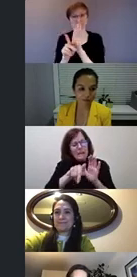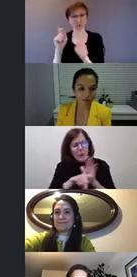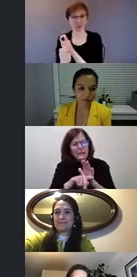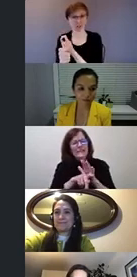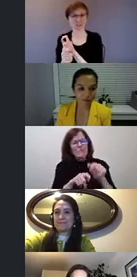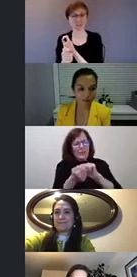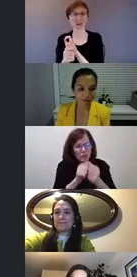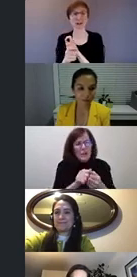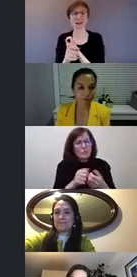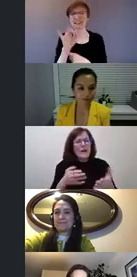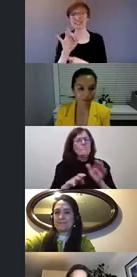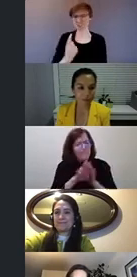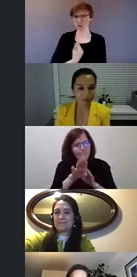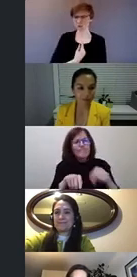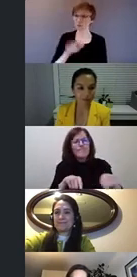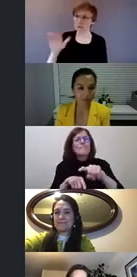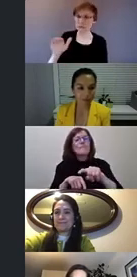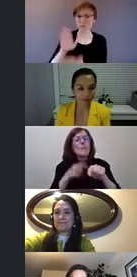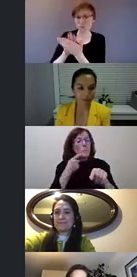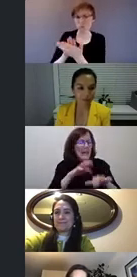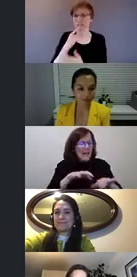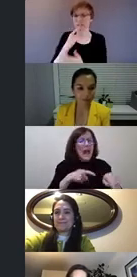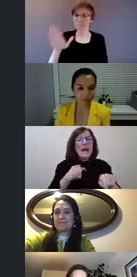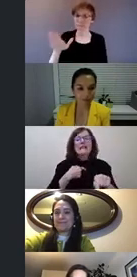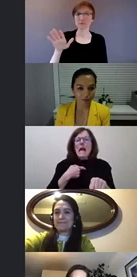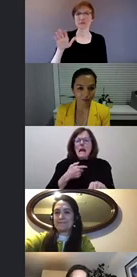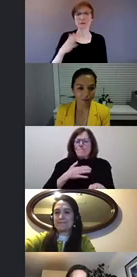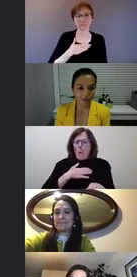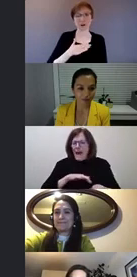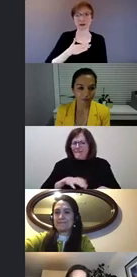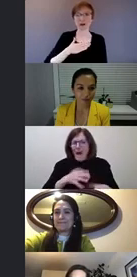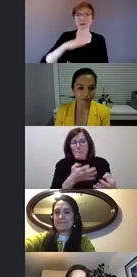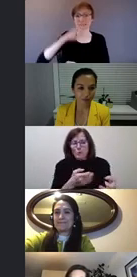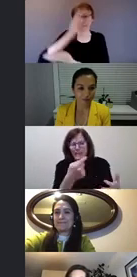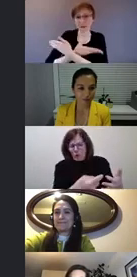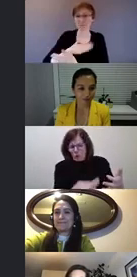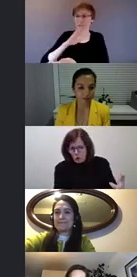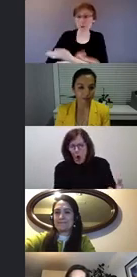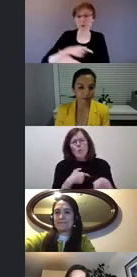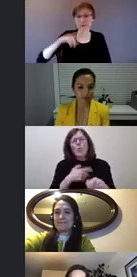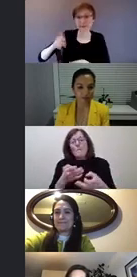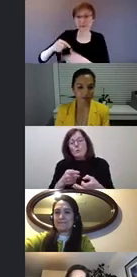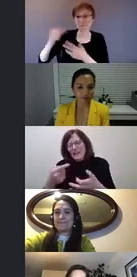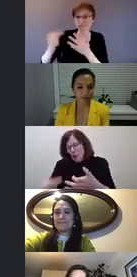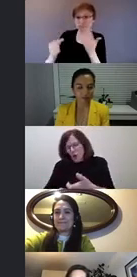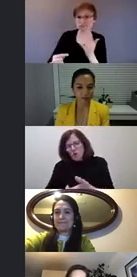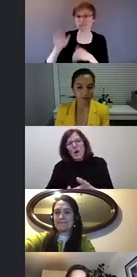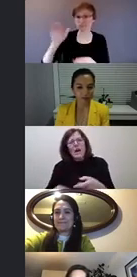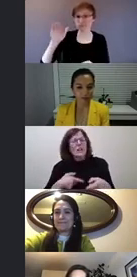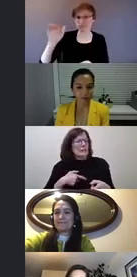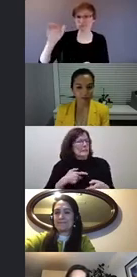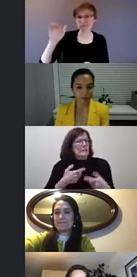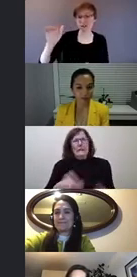fist on the table and saying my Johnny needs this or my Susie needs that. That that just gets it's exhausting you know